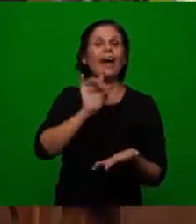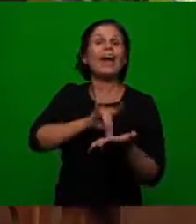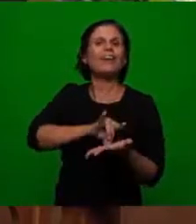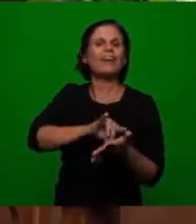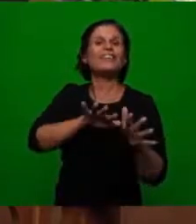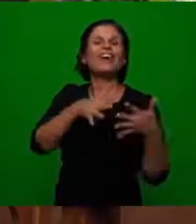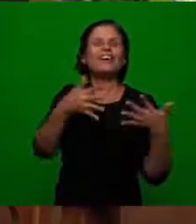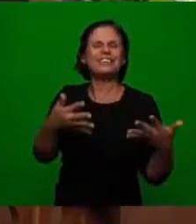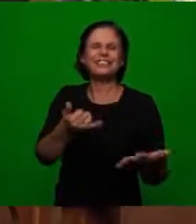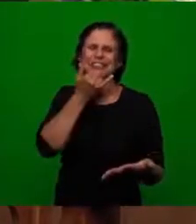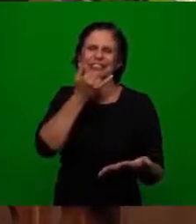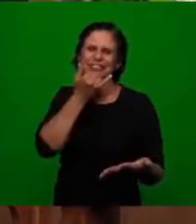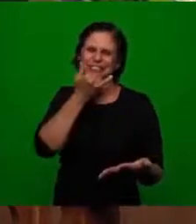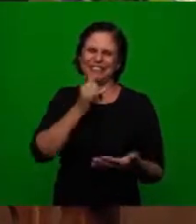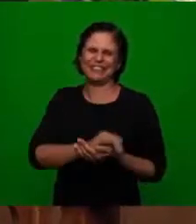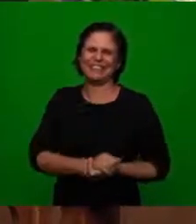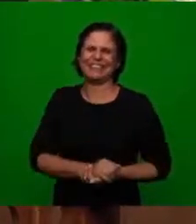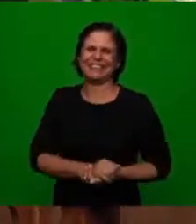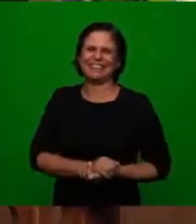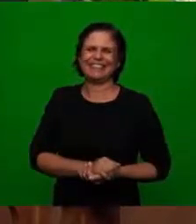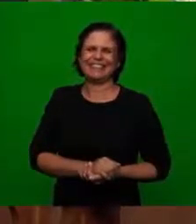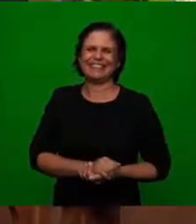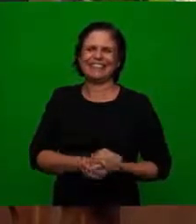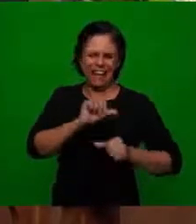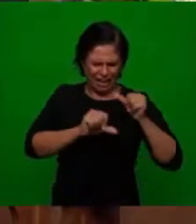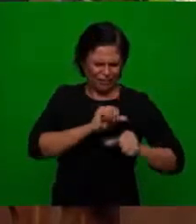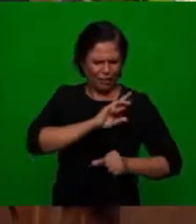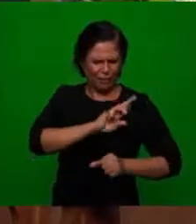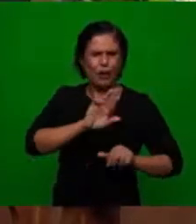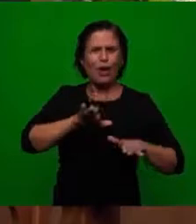so I'm going to answer so that the brethren